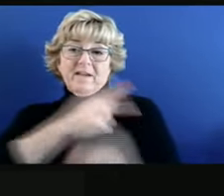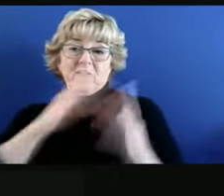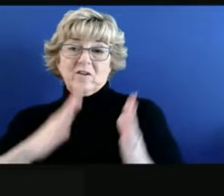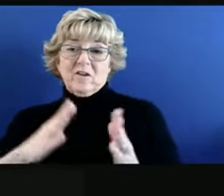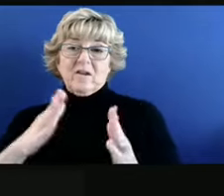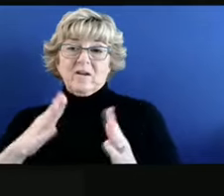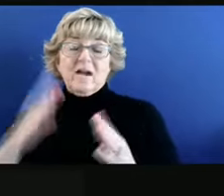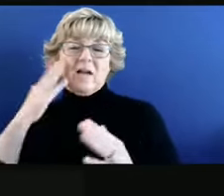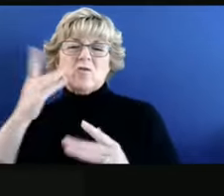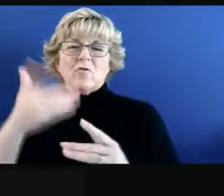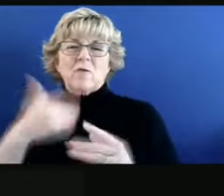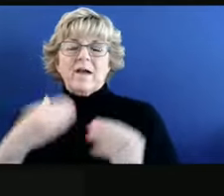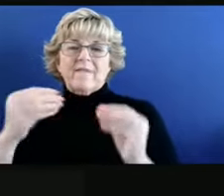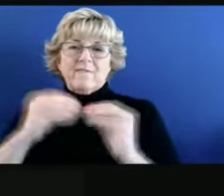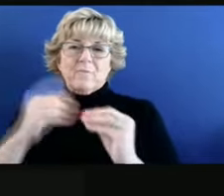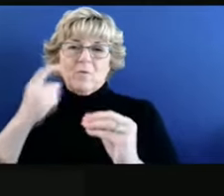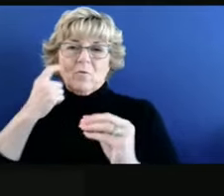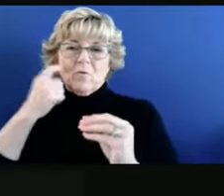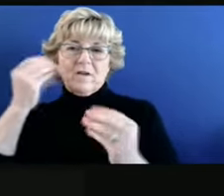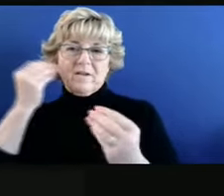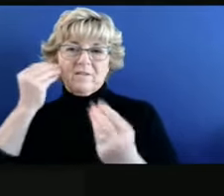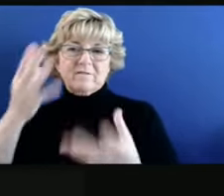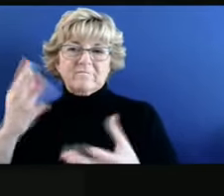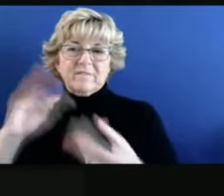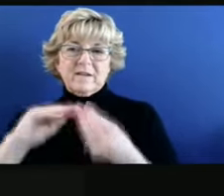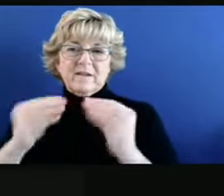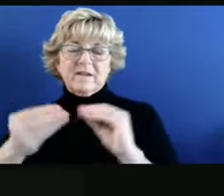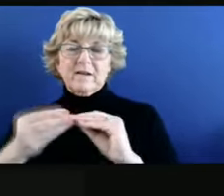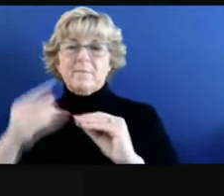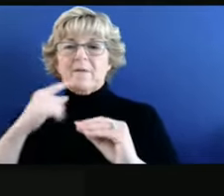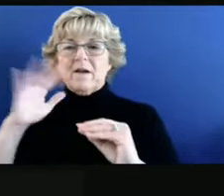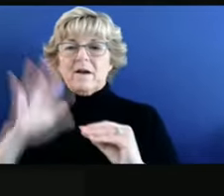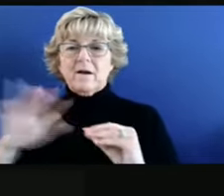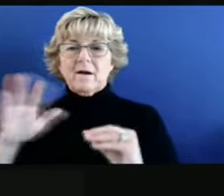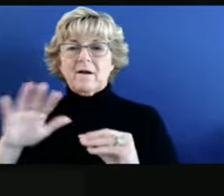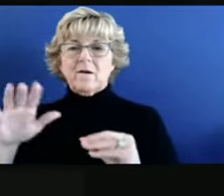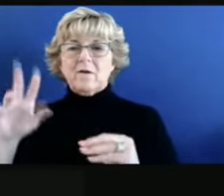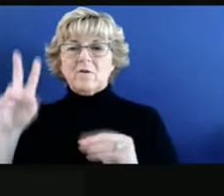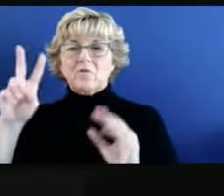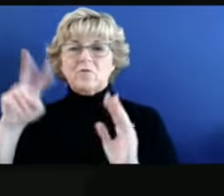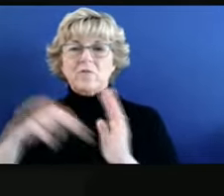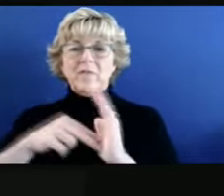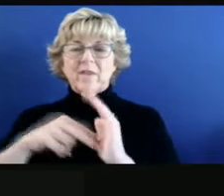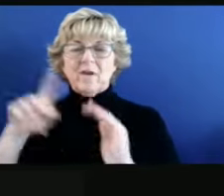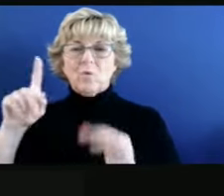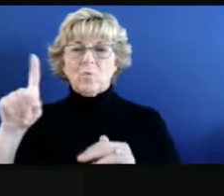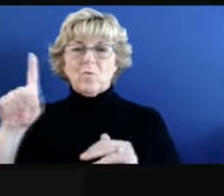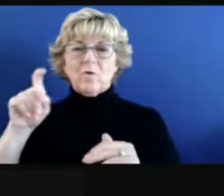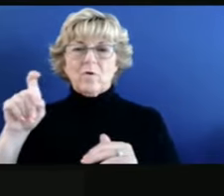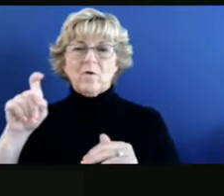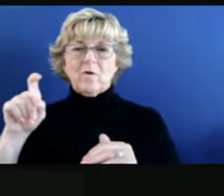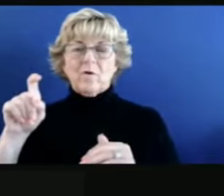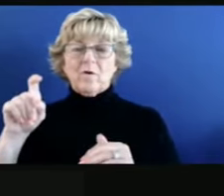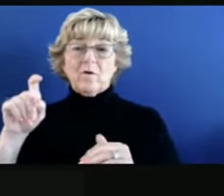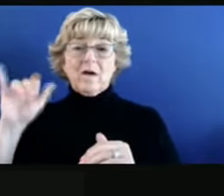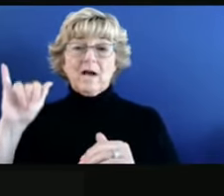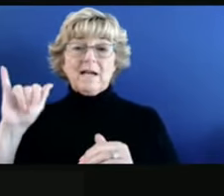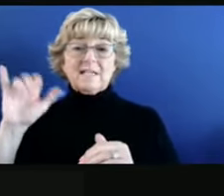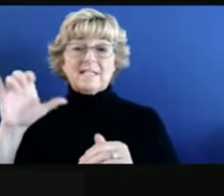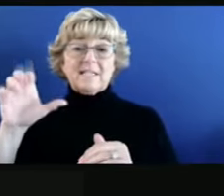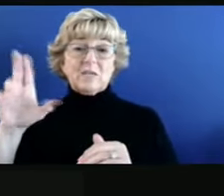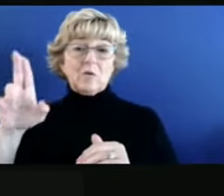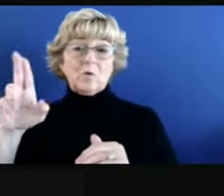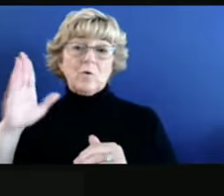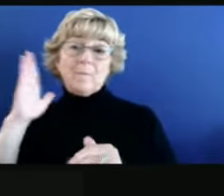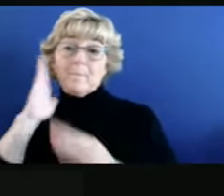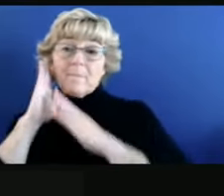numbers, but it also indicated that there were about 2,100 or so ICU beds available right now in